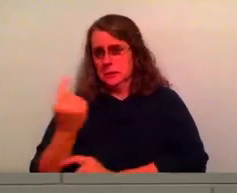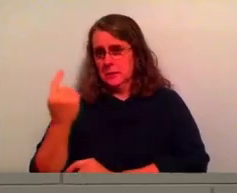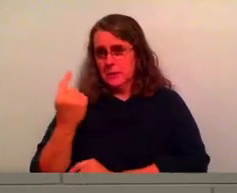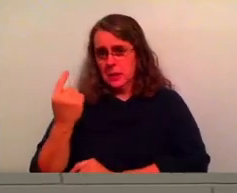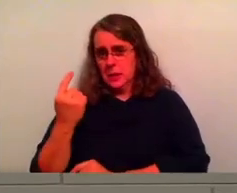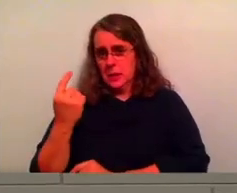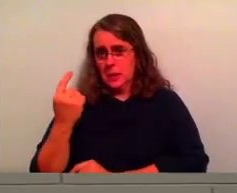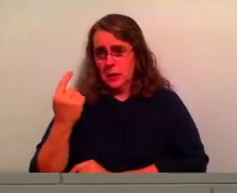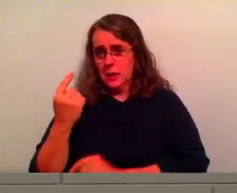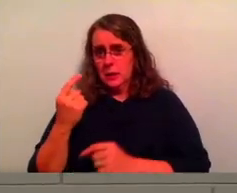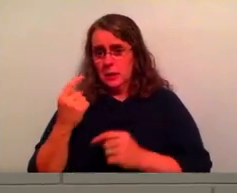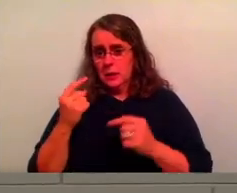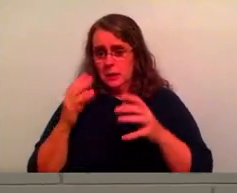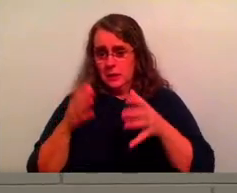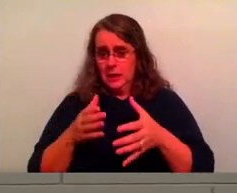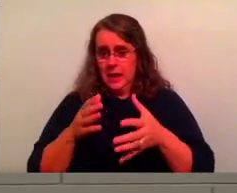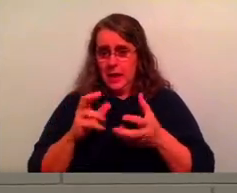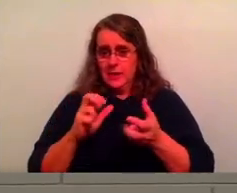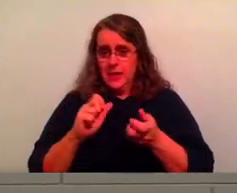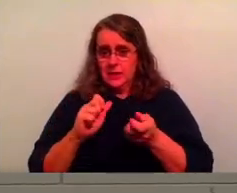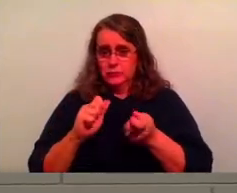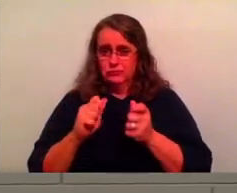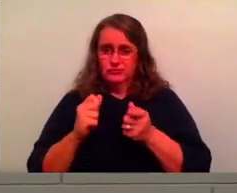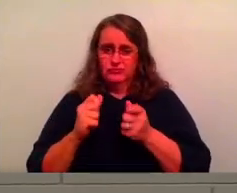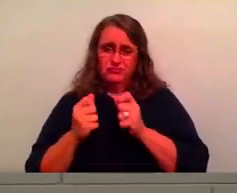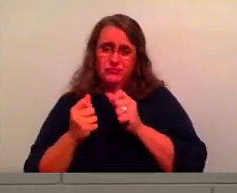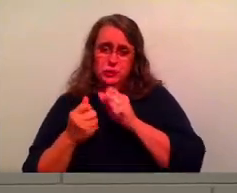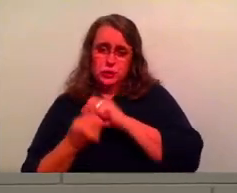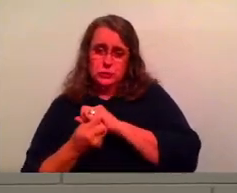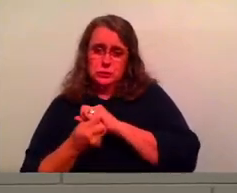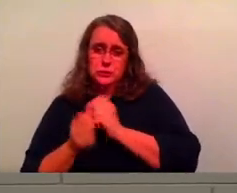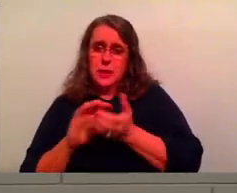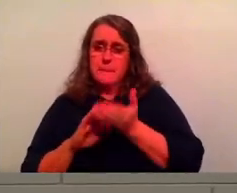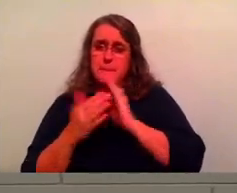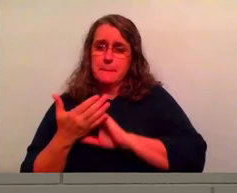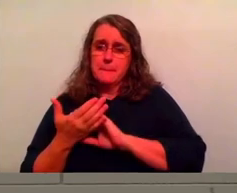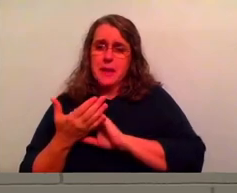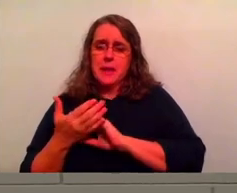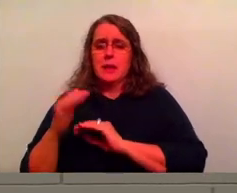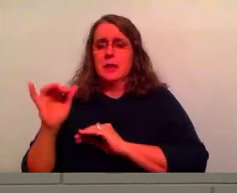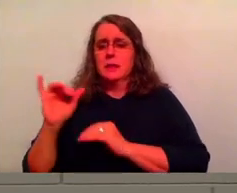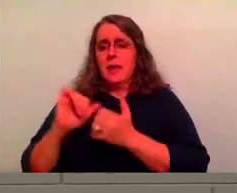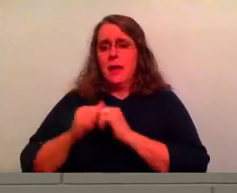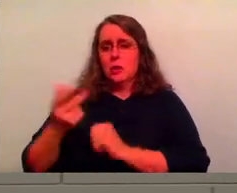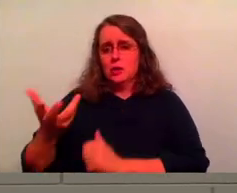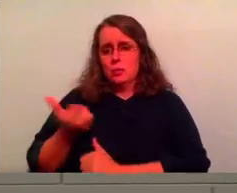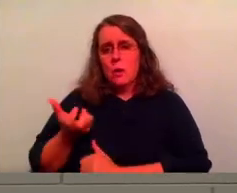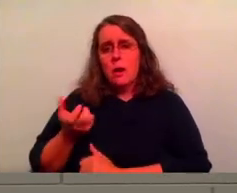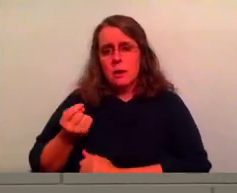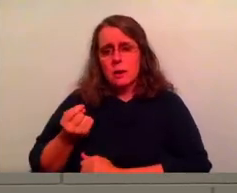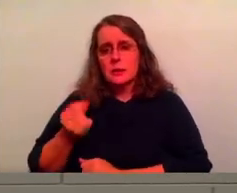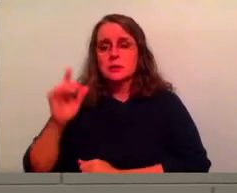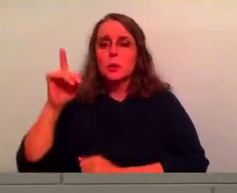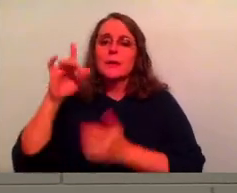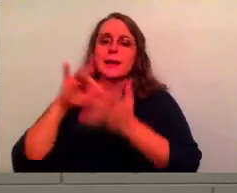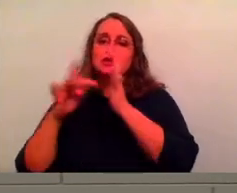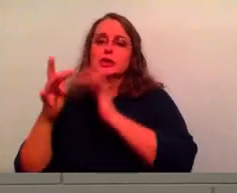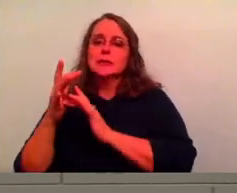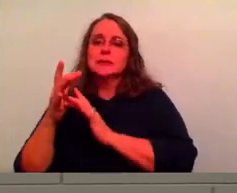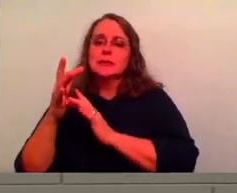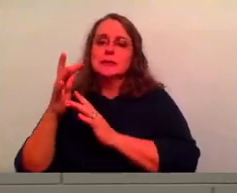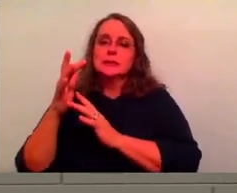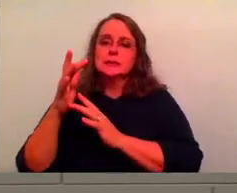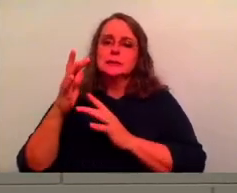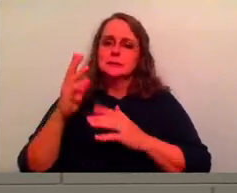making it in the way that you want it. And it's not, not, it's just Jesus taking us and making